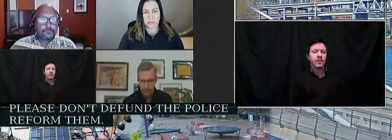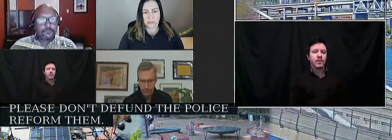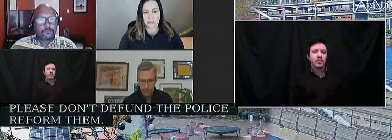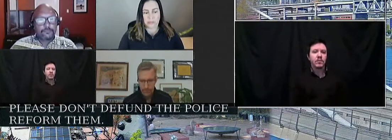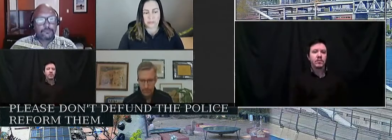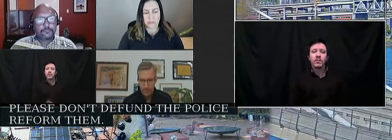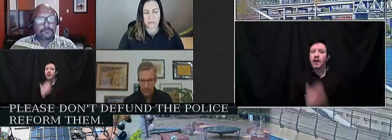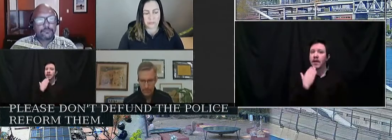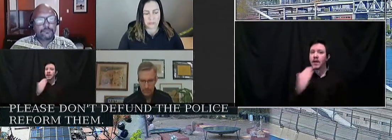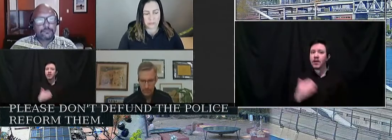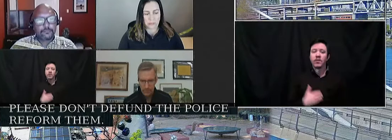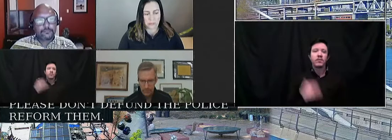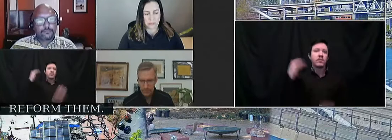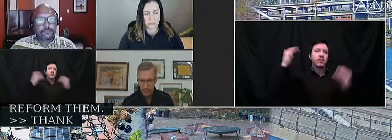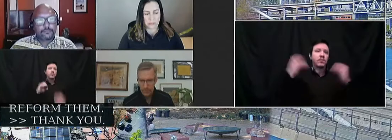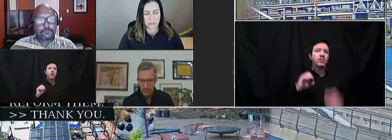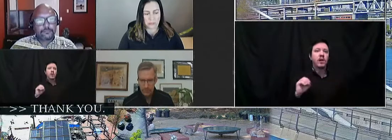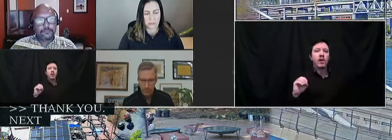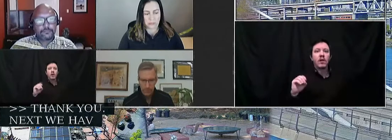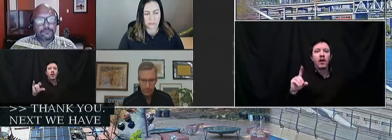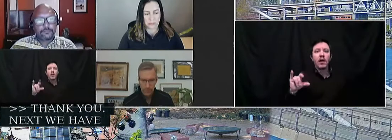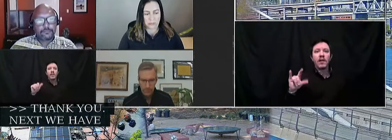Thank you. Next we have Olivia.